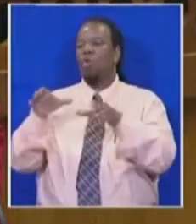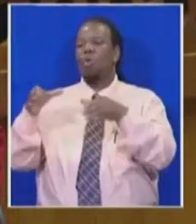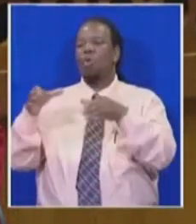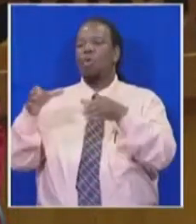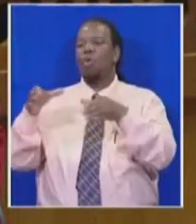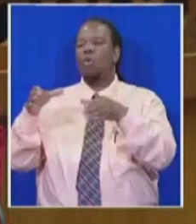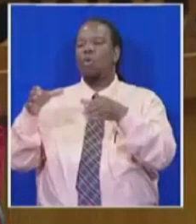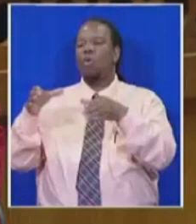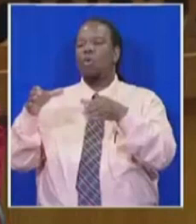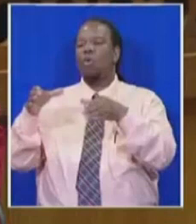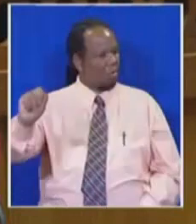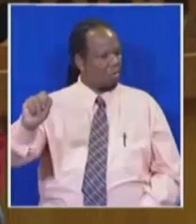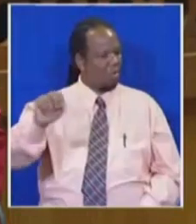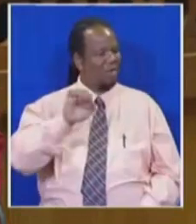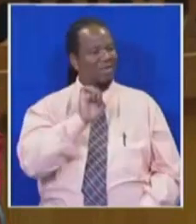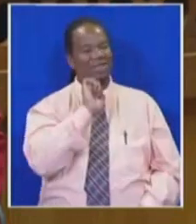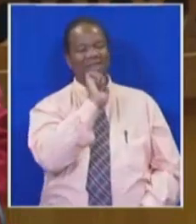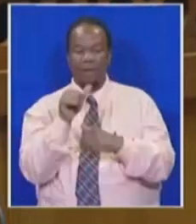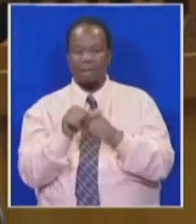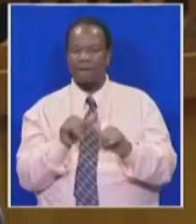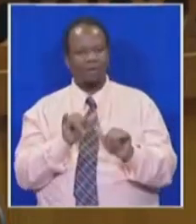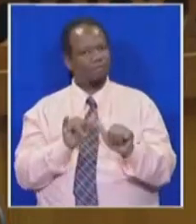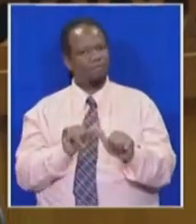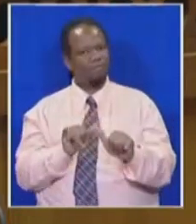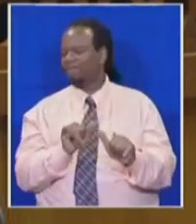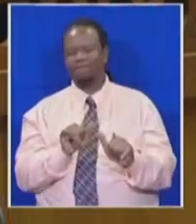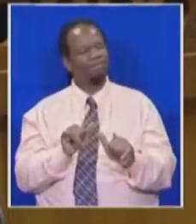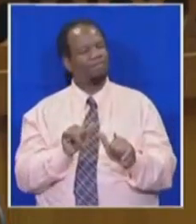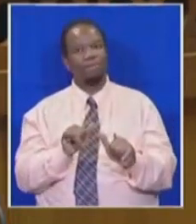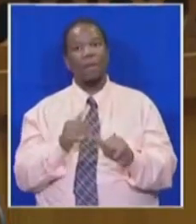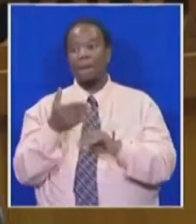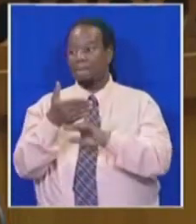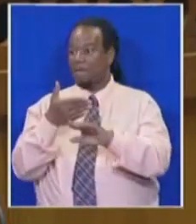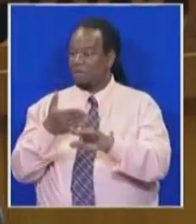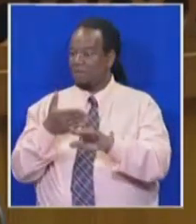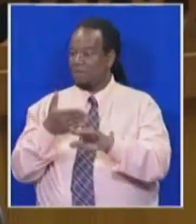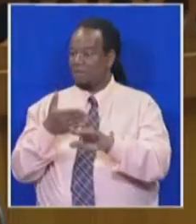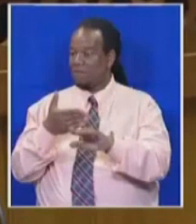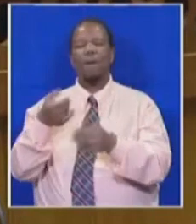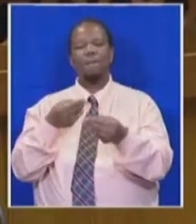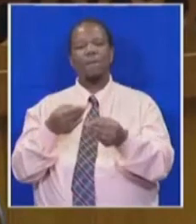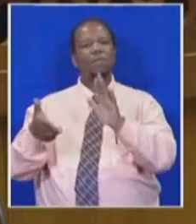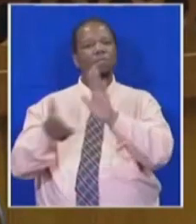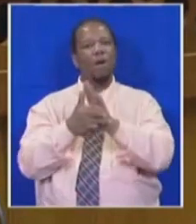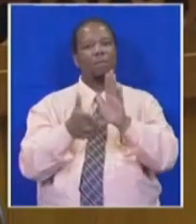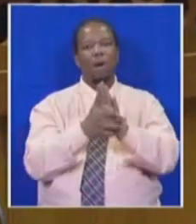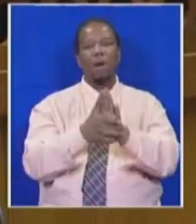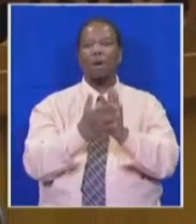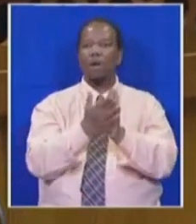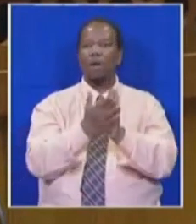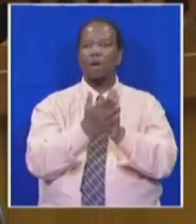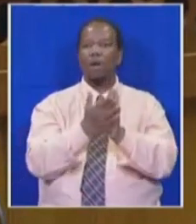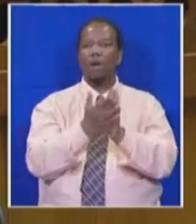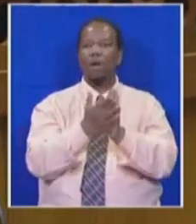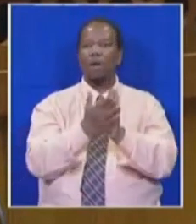his concerns were not taken into consideration in the chambers before it is passed into law. Because we cannot wait for two and a